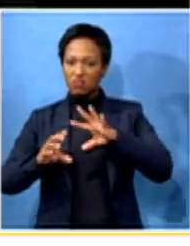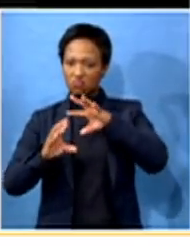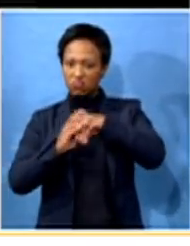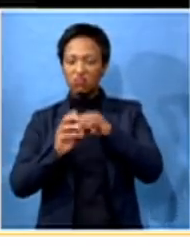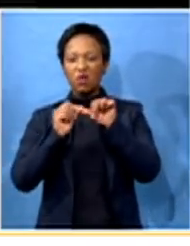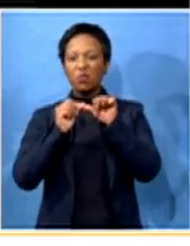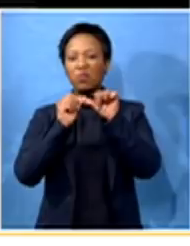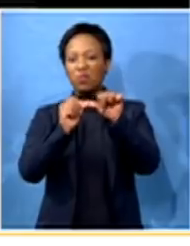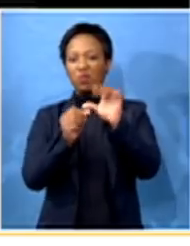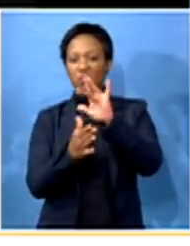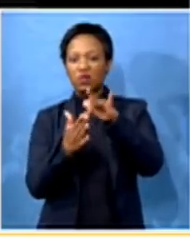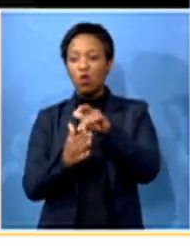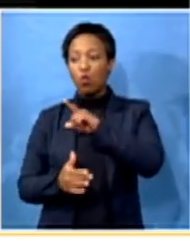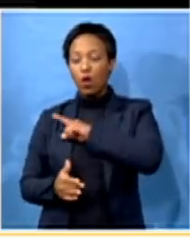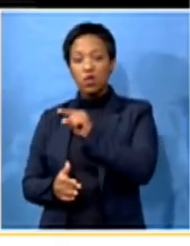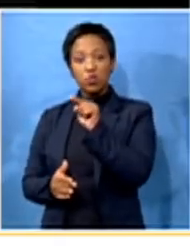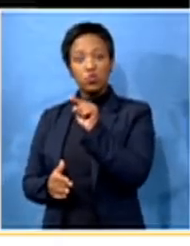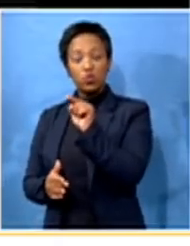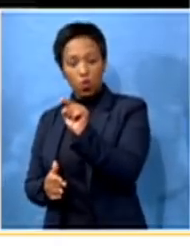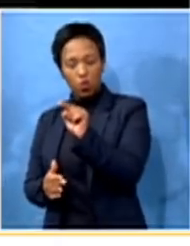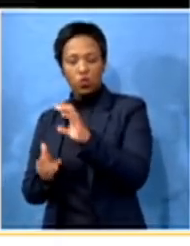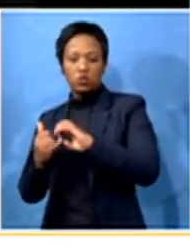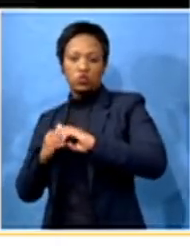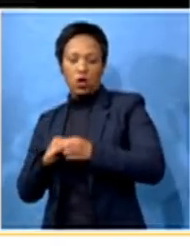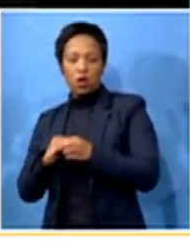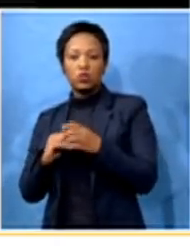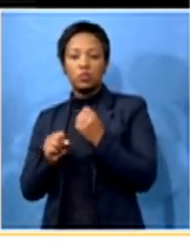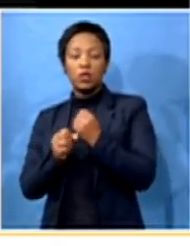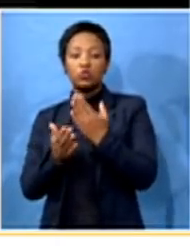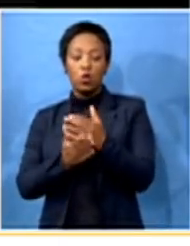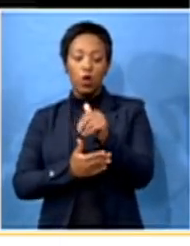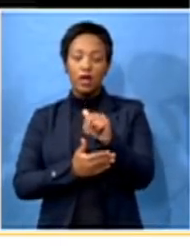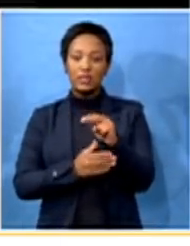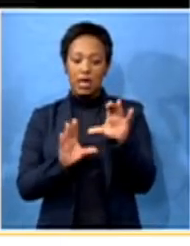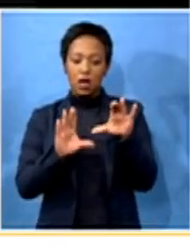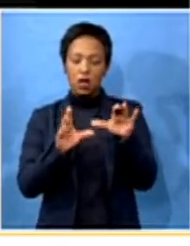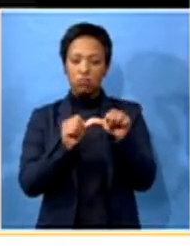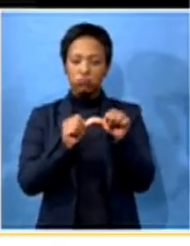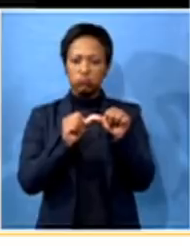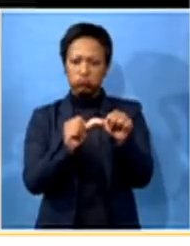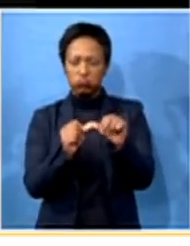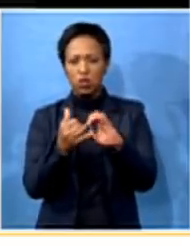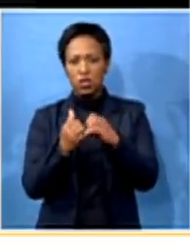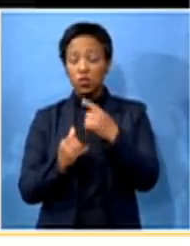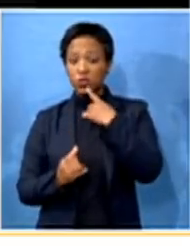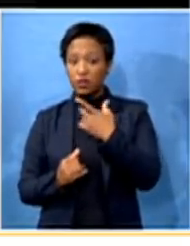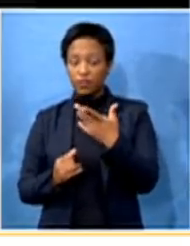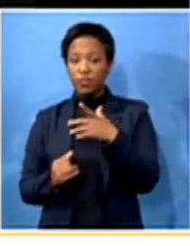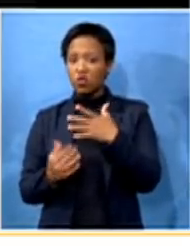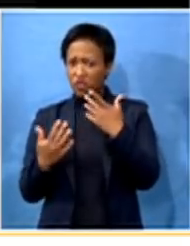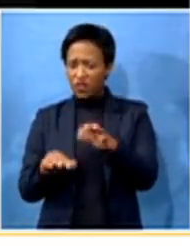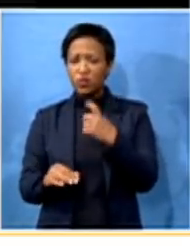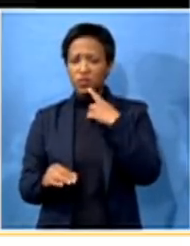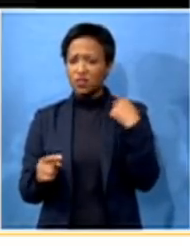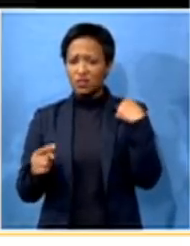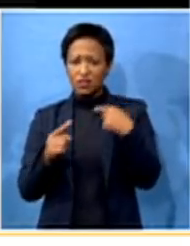because you are trying to stabilize your party internally. That is what you are saying. That's what you've been saying. We